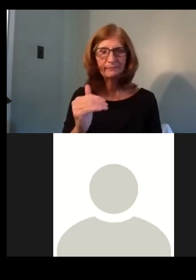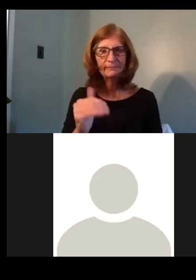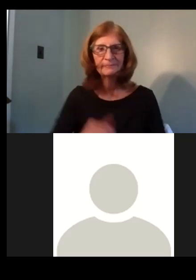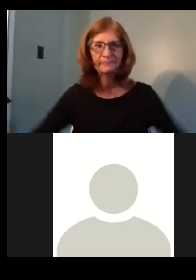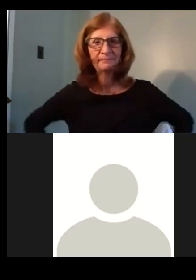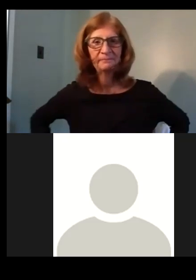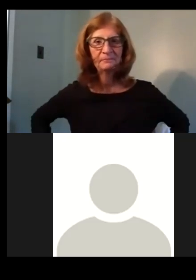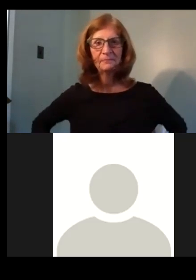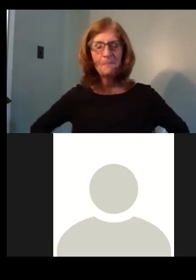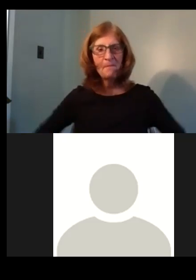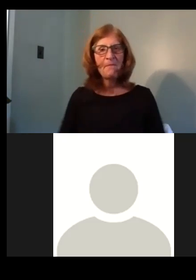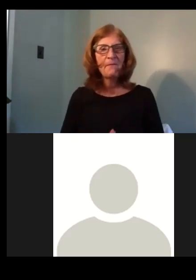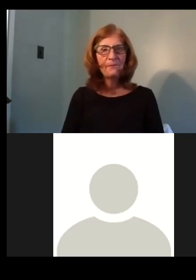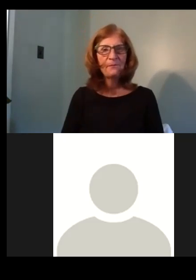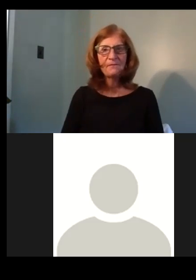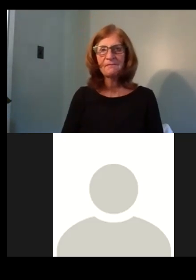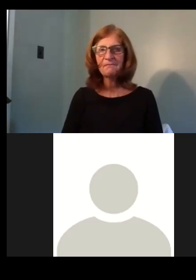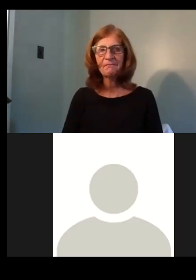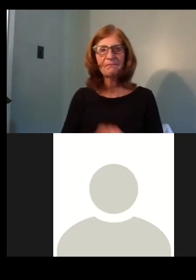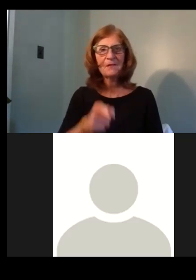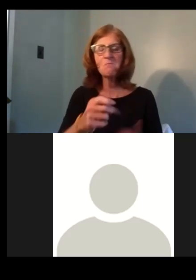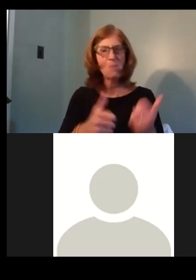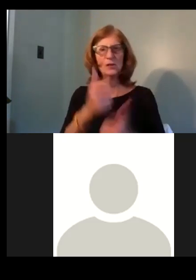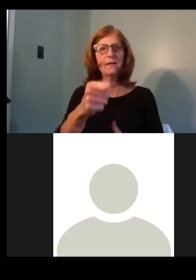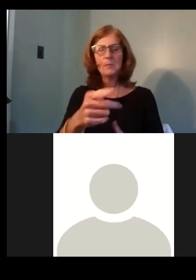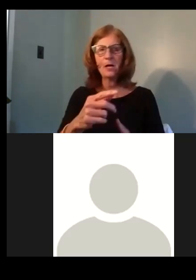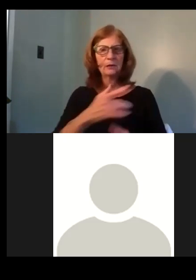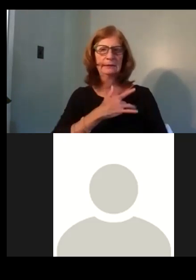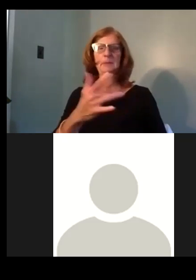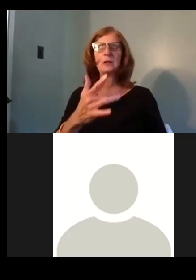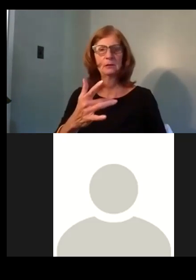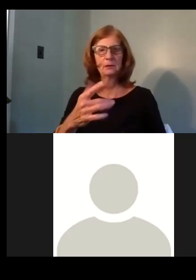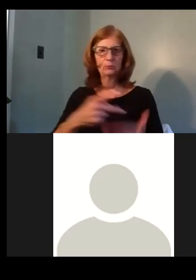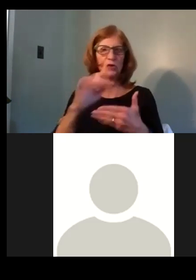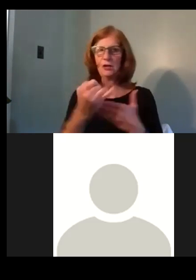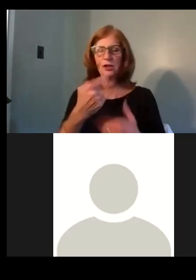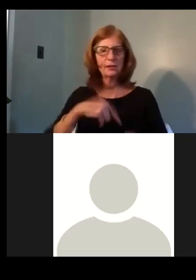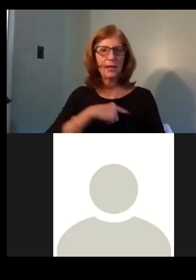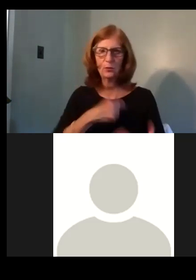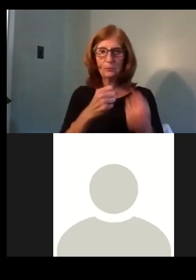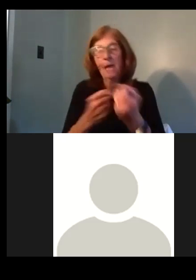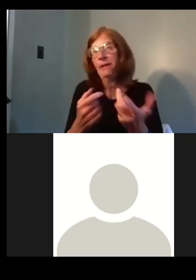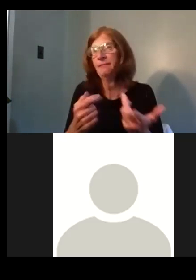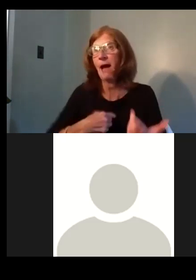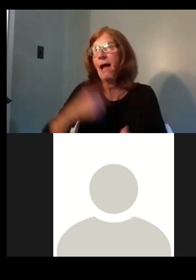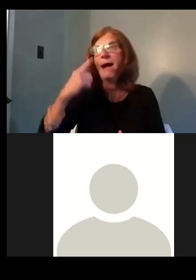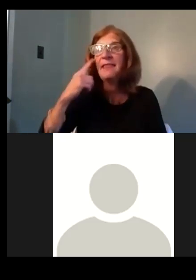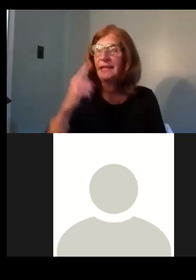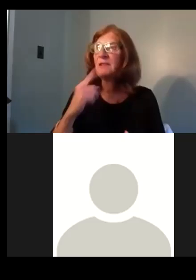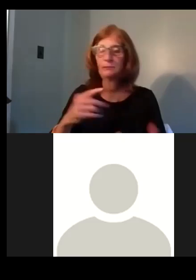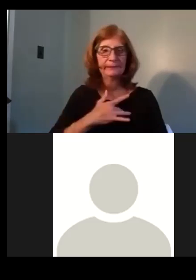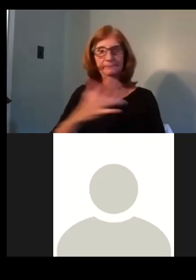to be pretty, uh, perfunctory at this point. And at to my mind, I don't really know what talking about too much.